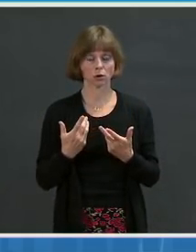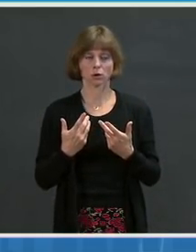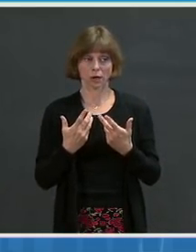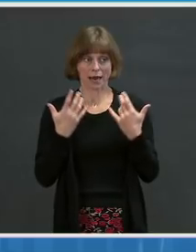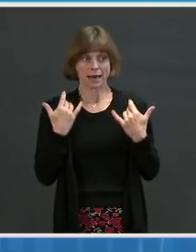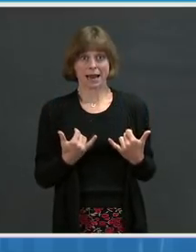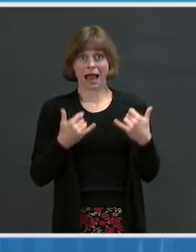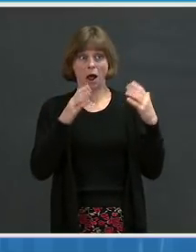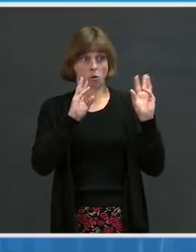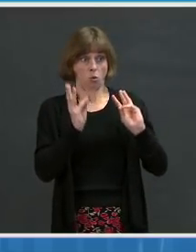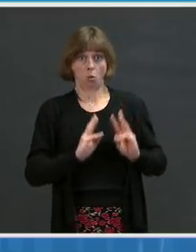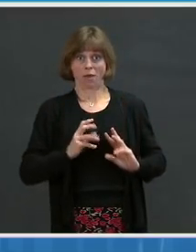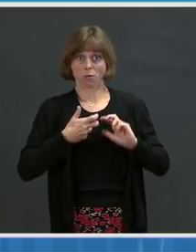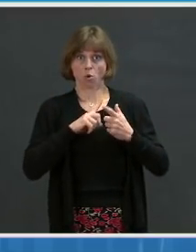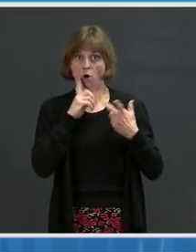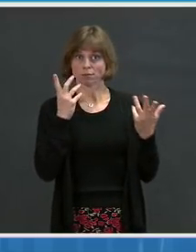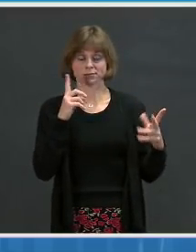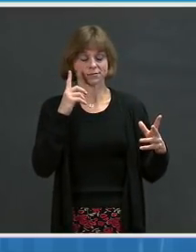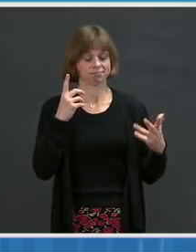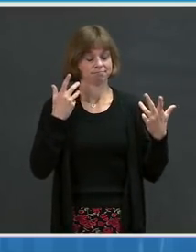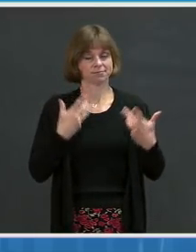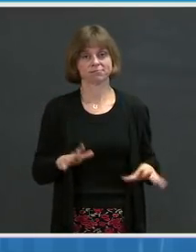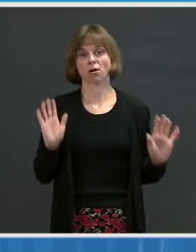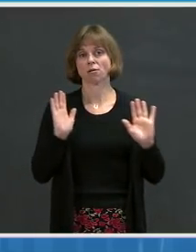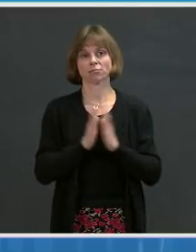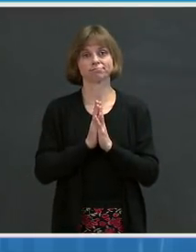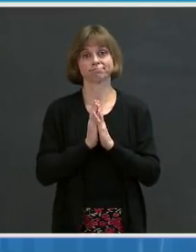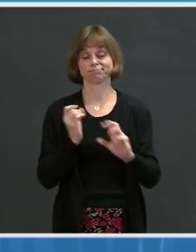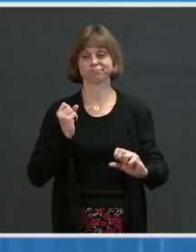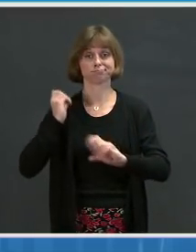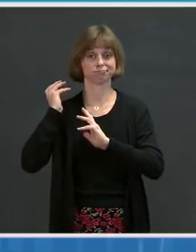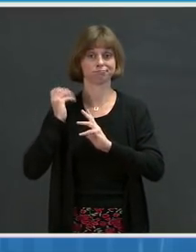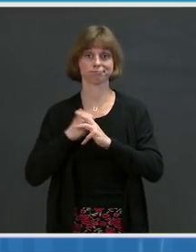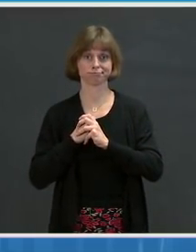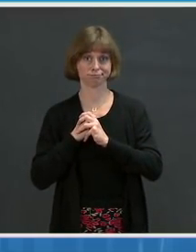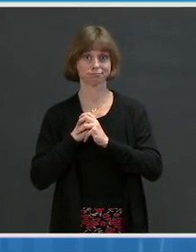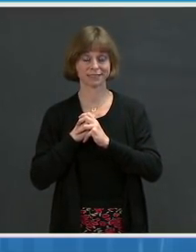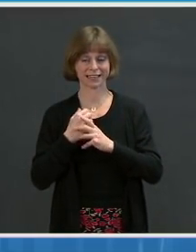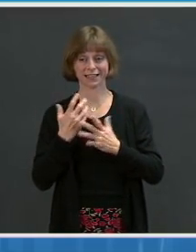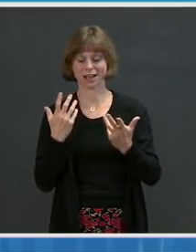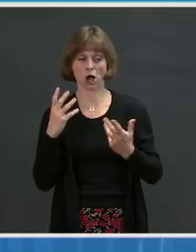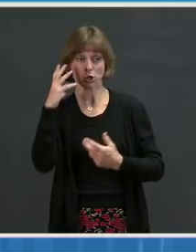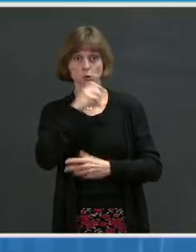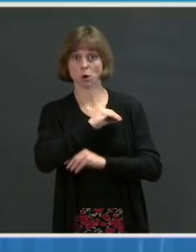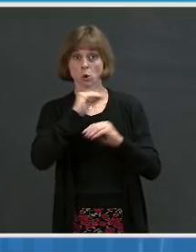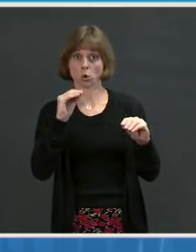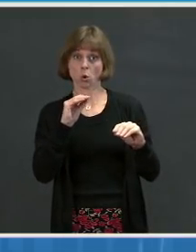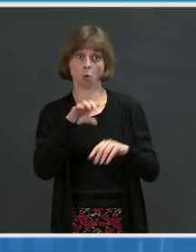issues are largely behind us and absent any other type of weather or unexpected event.